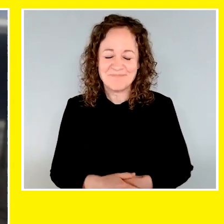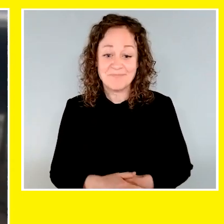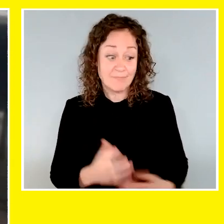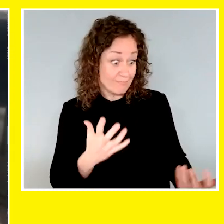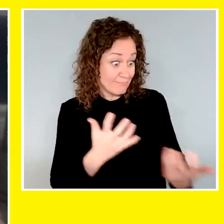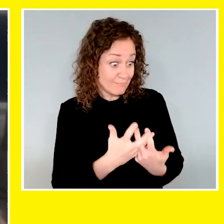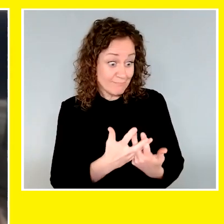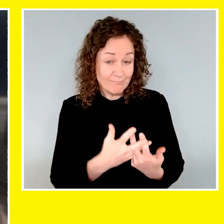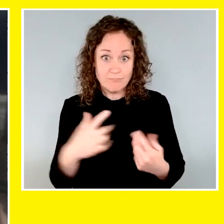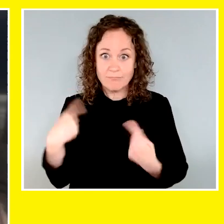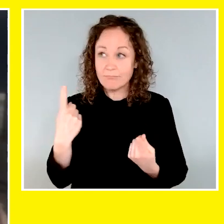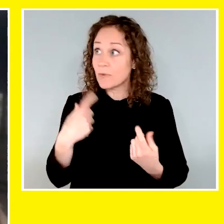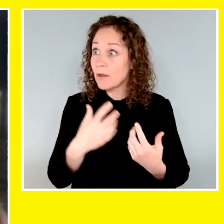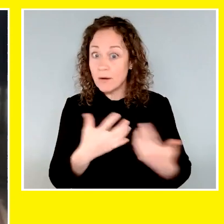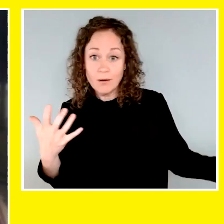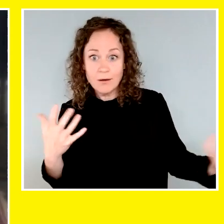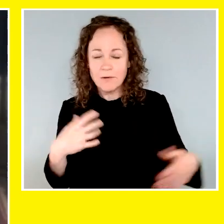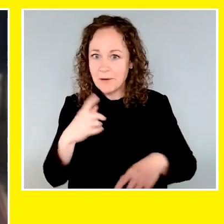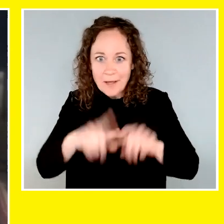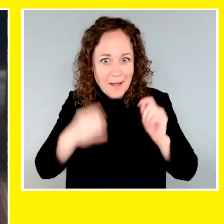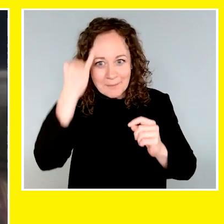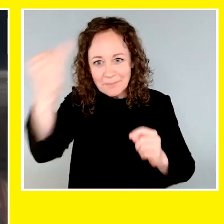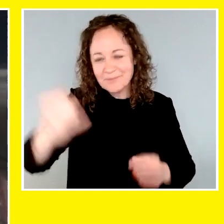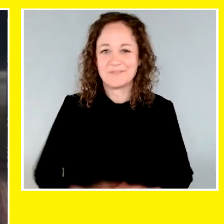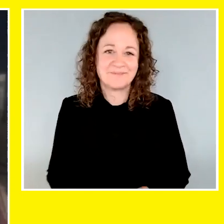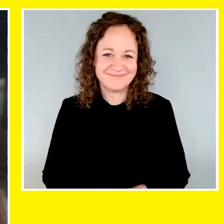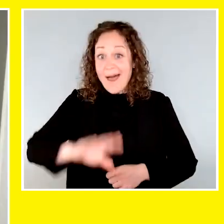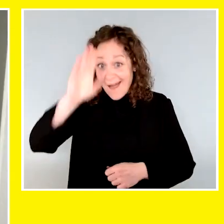Since being matched with her, I can't imagine my life without her.